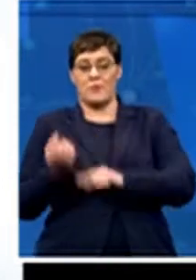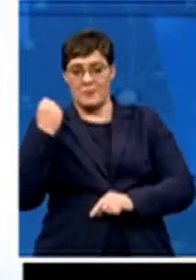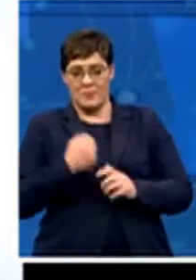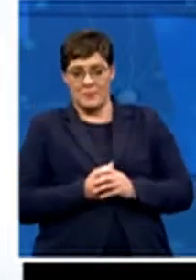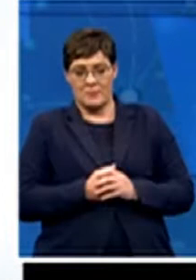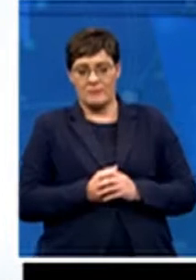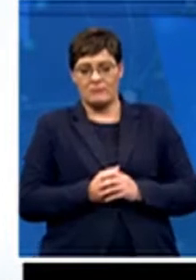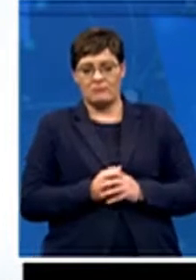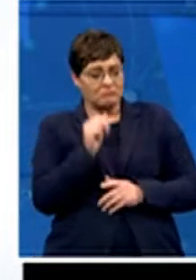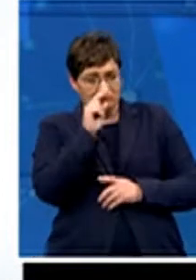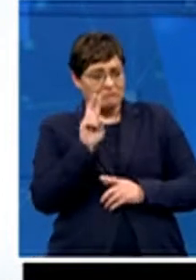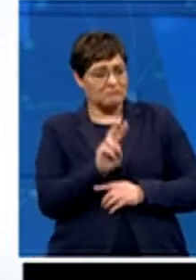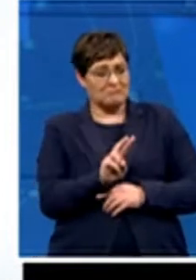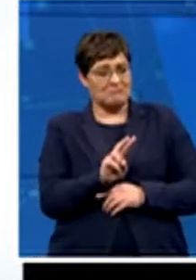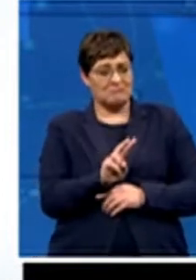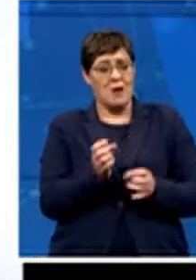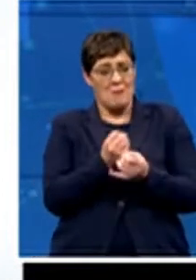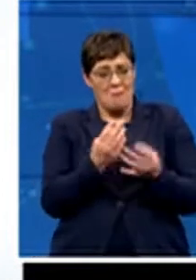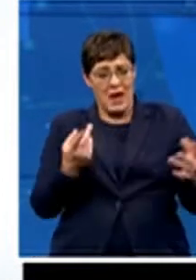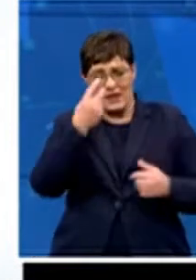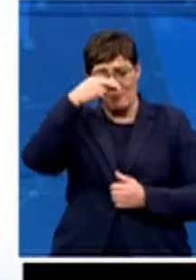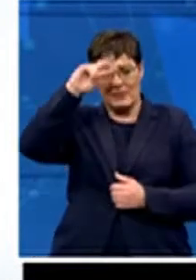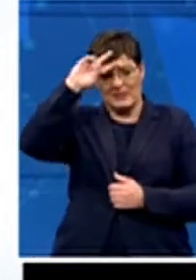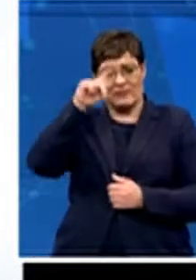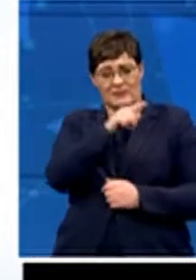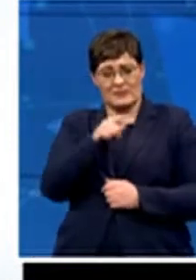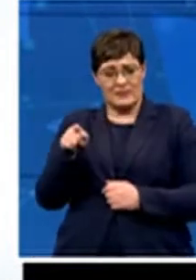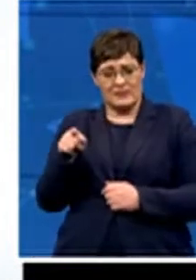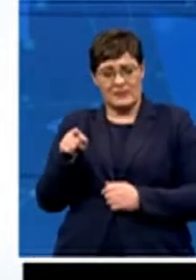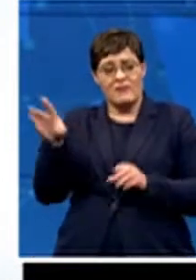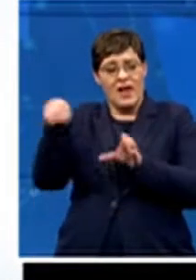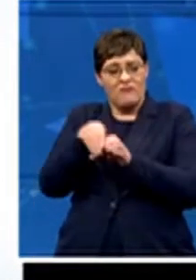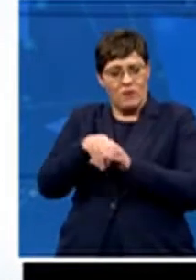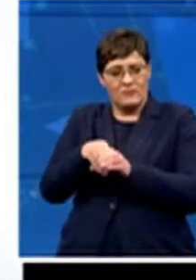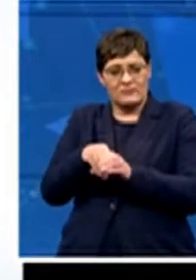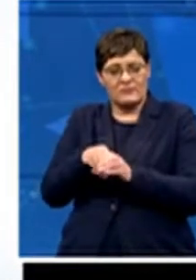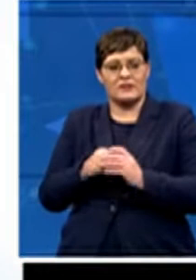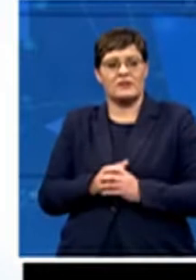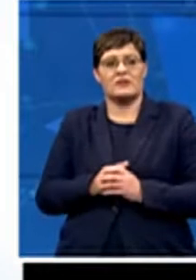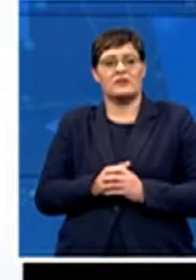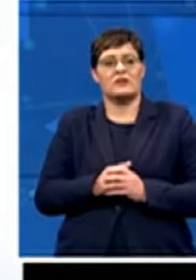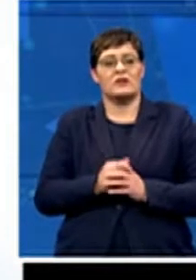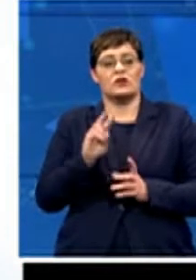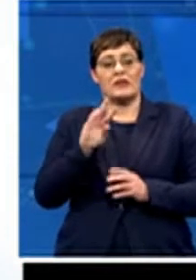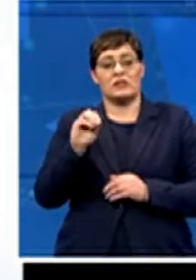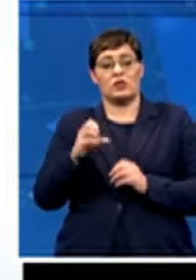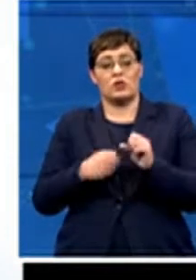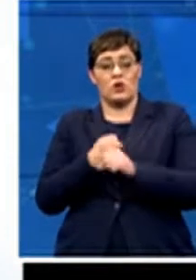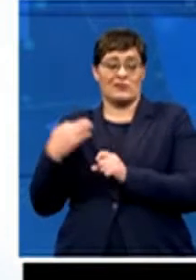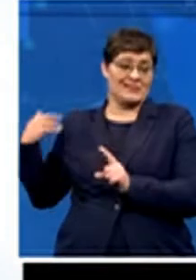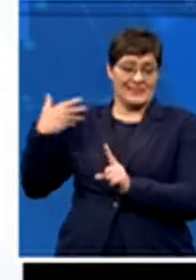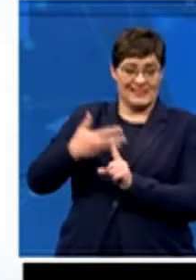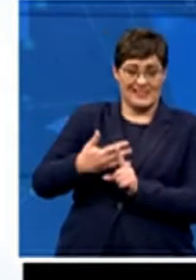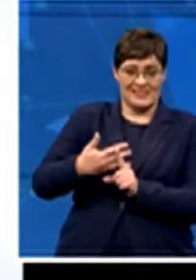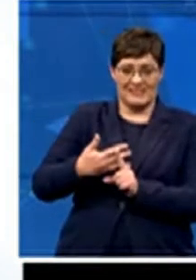perceptions of participants that the effectiveness during the past 20 years had been insufficient from Cricket South Africa